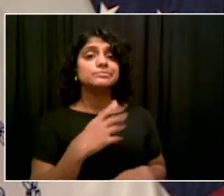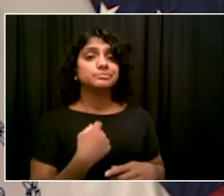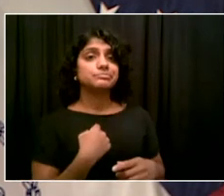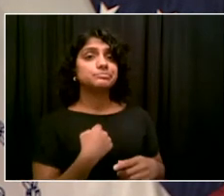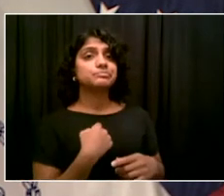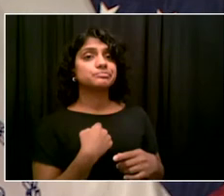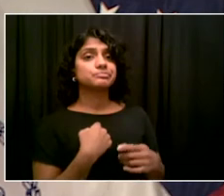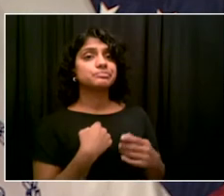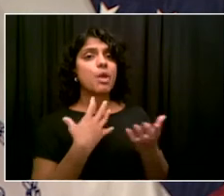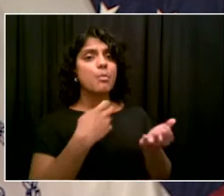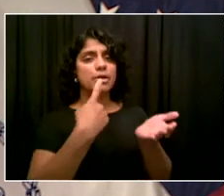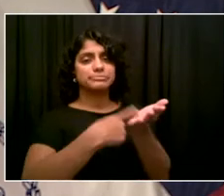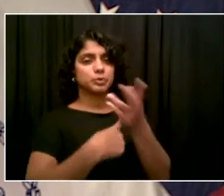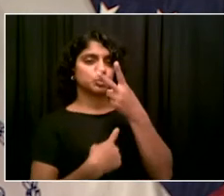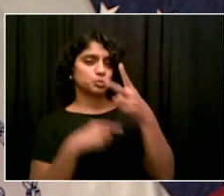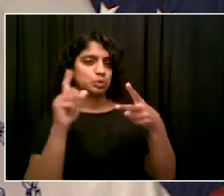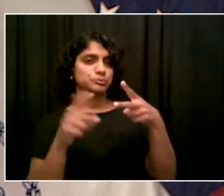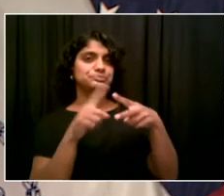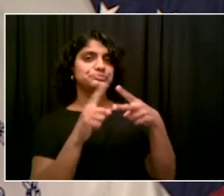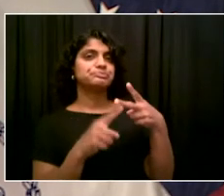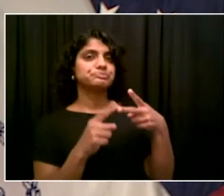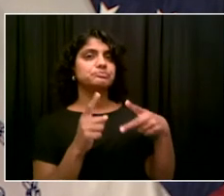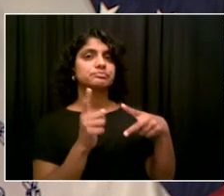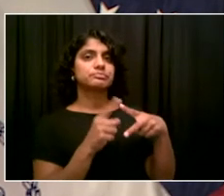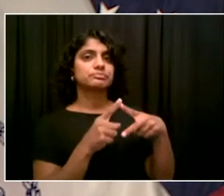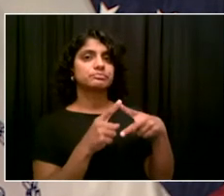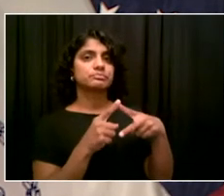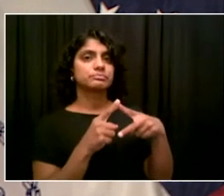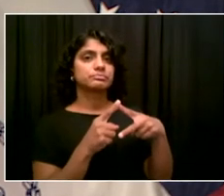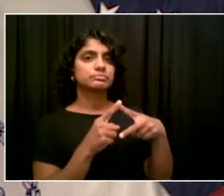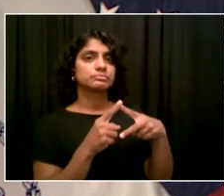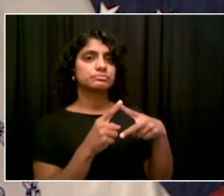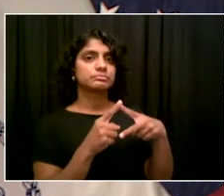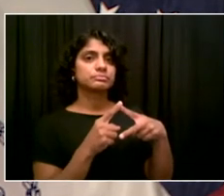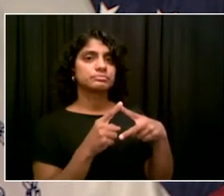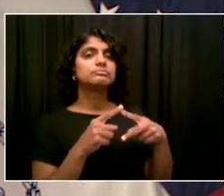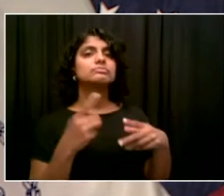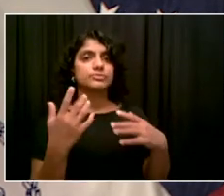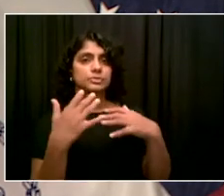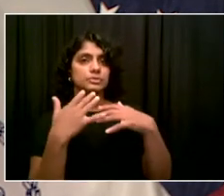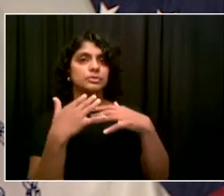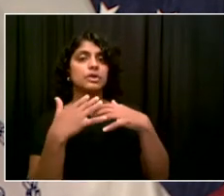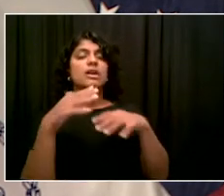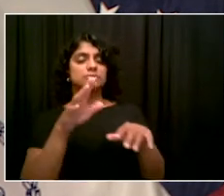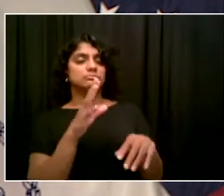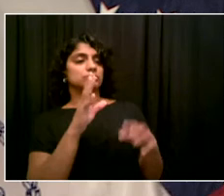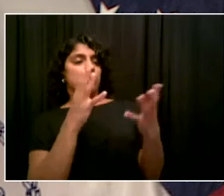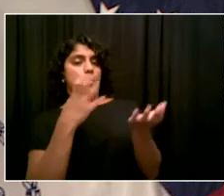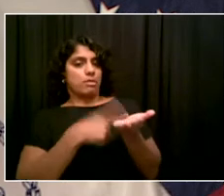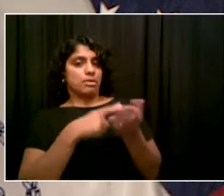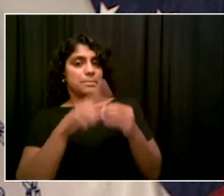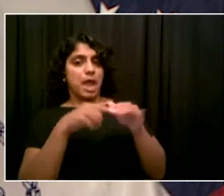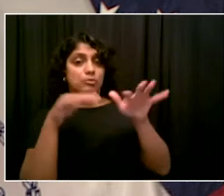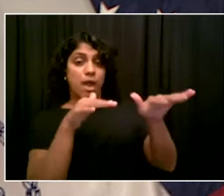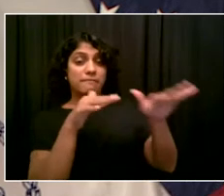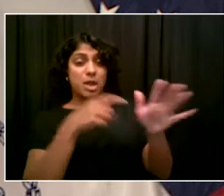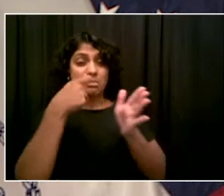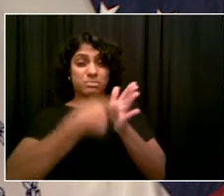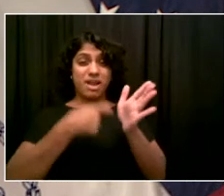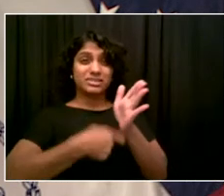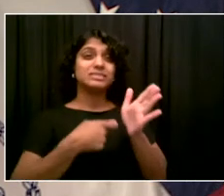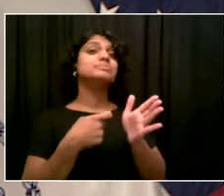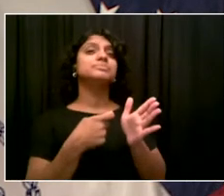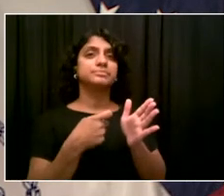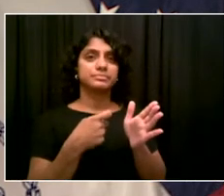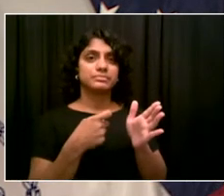subway flooding. You told us you'd check with your MTA board members. Can you tell us why is it so delayed and have you nominated your one pick